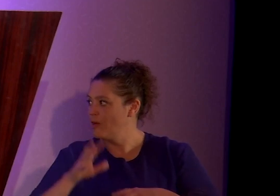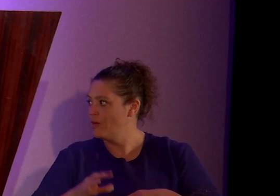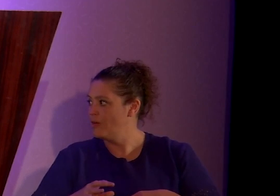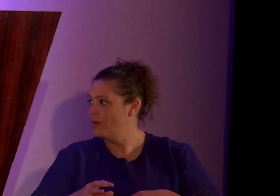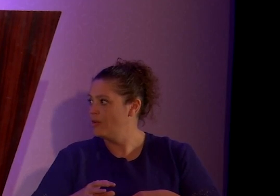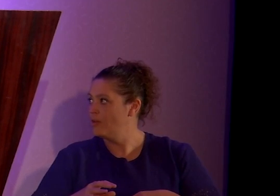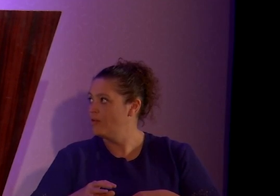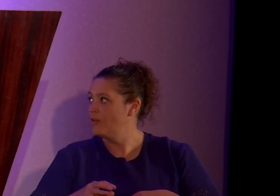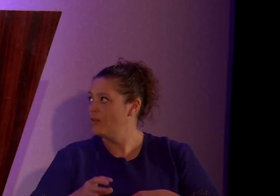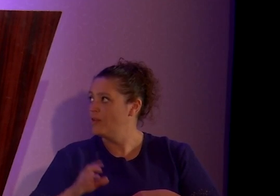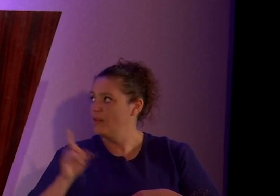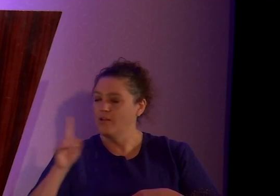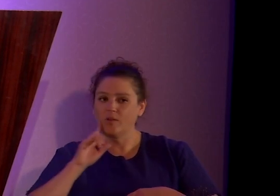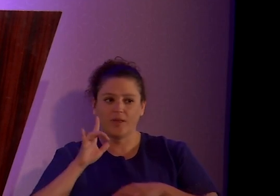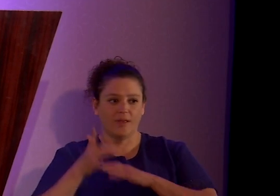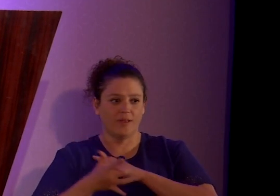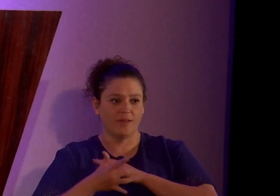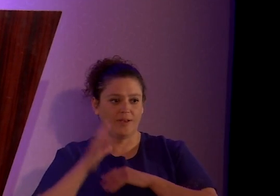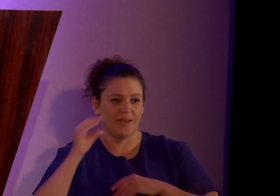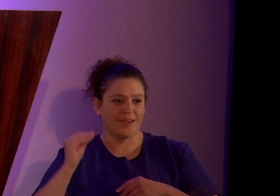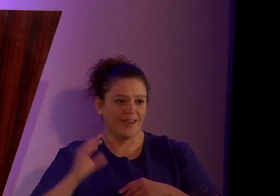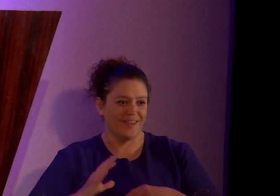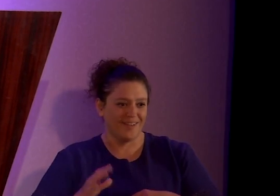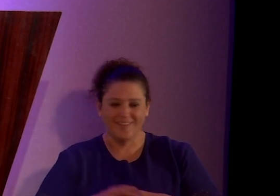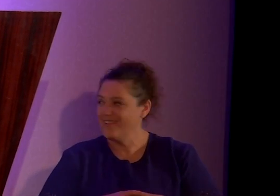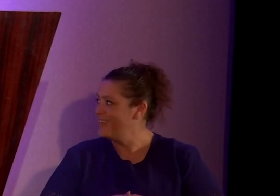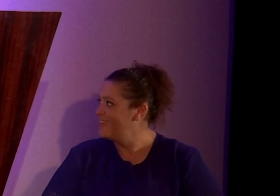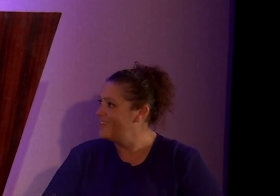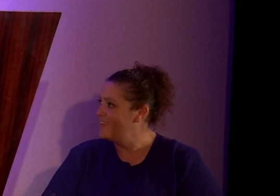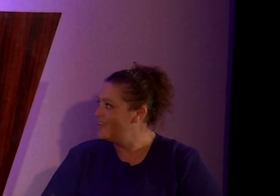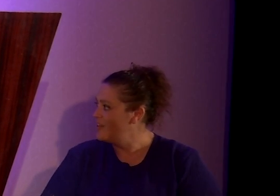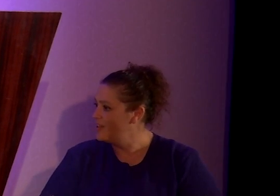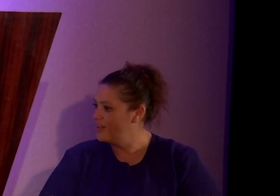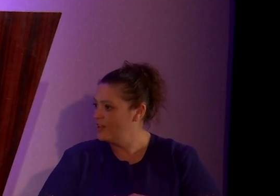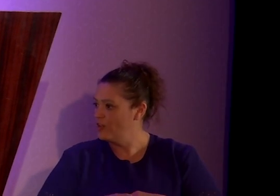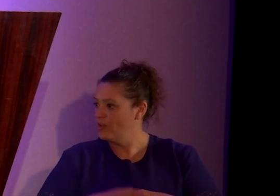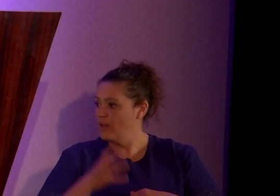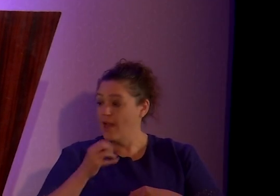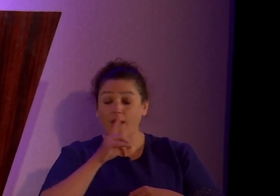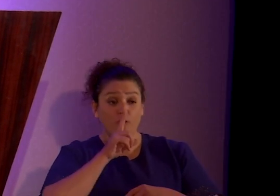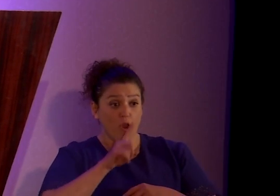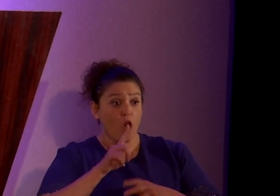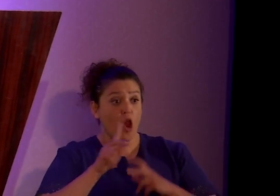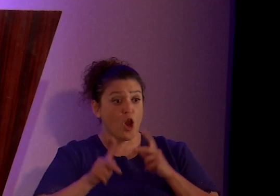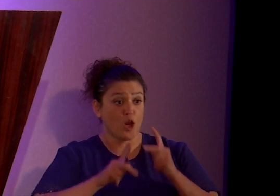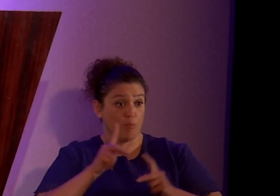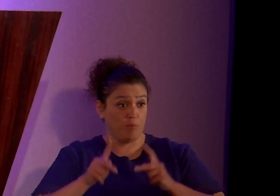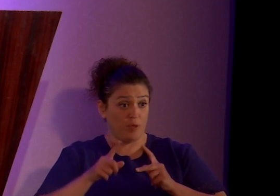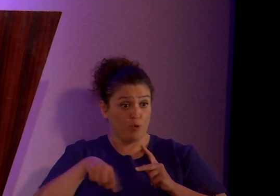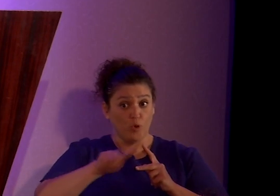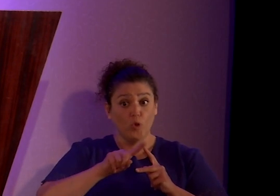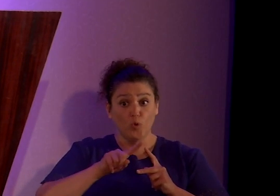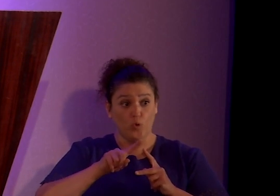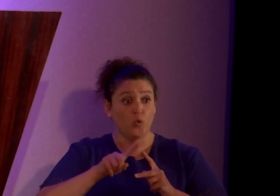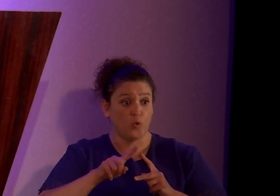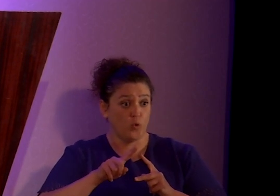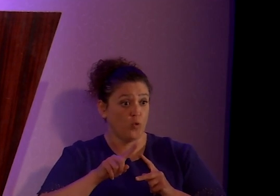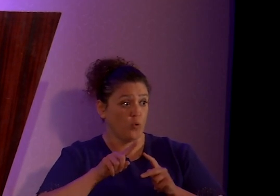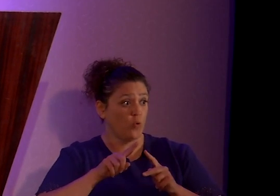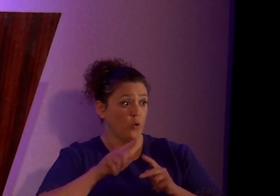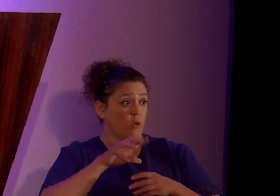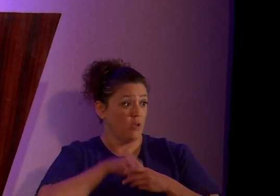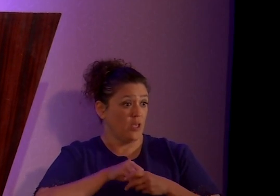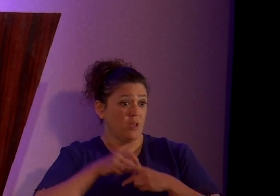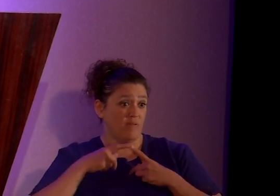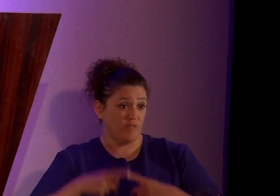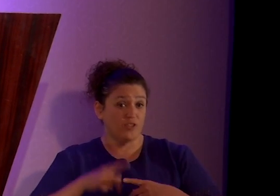Here's the, here's the tech guy to help that. And then there are people who, you know, physical violence and abuse can